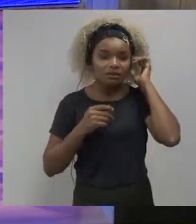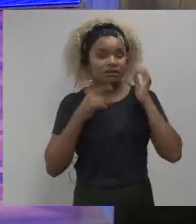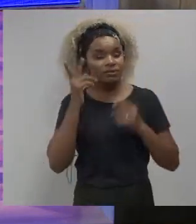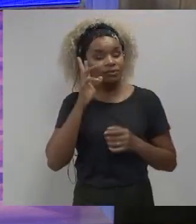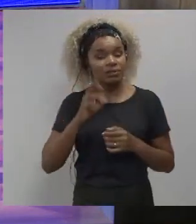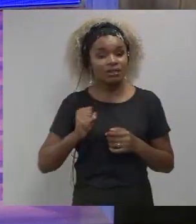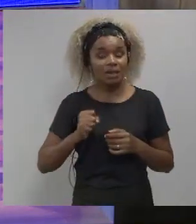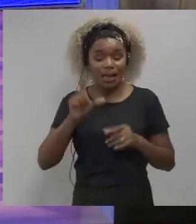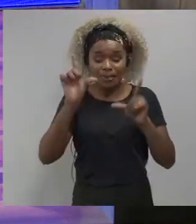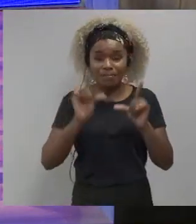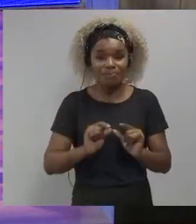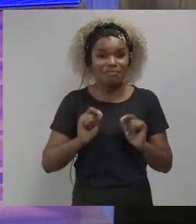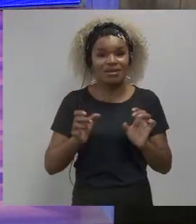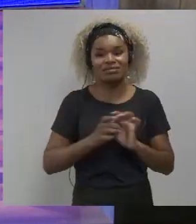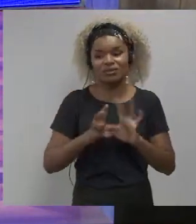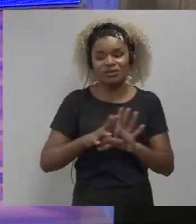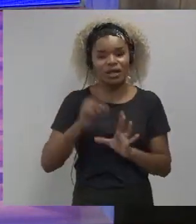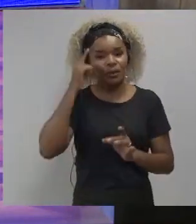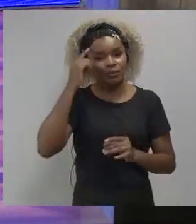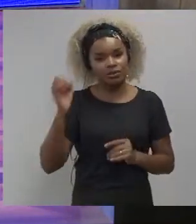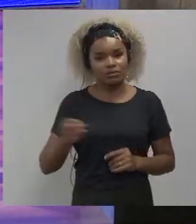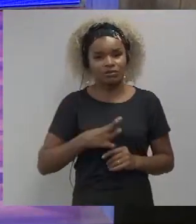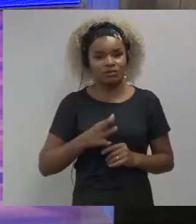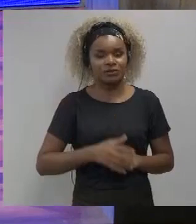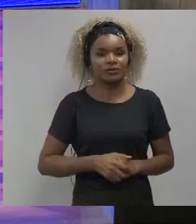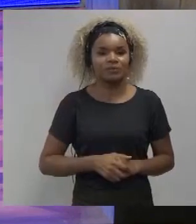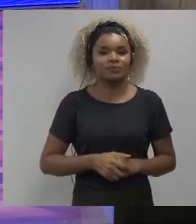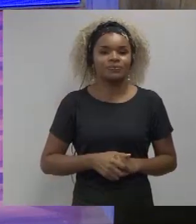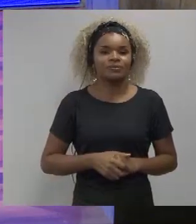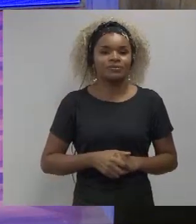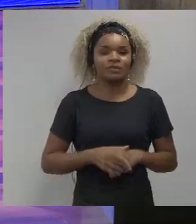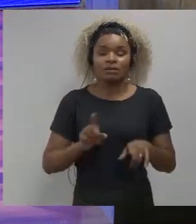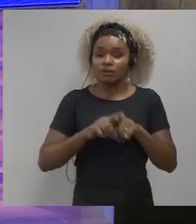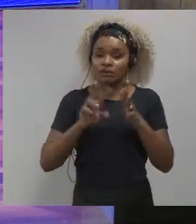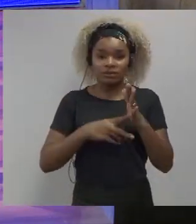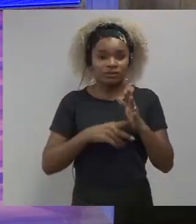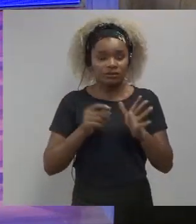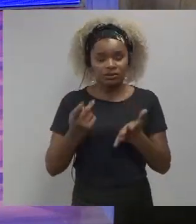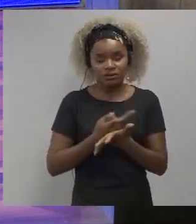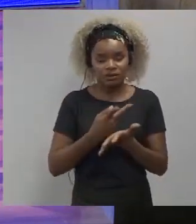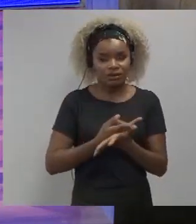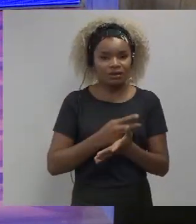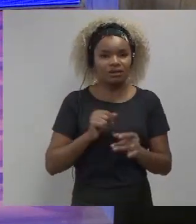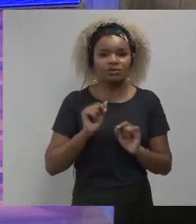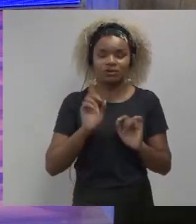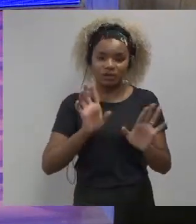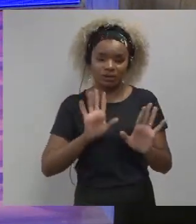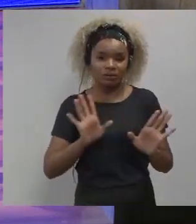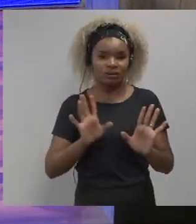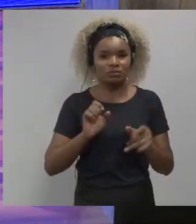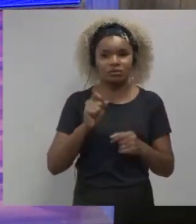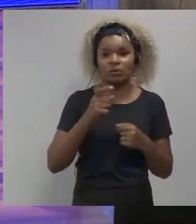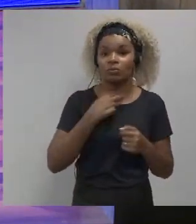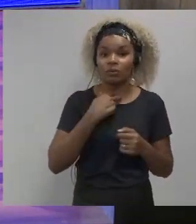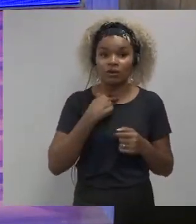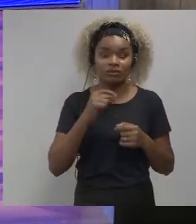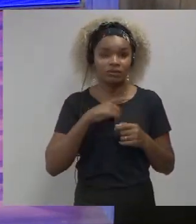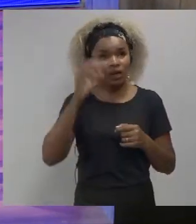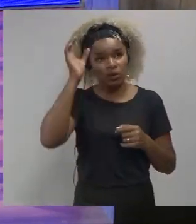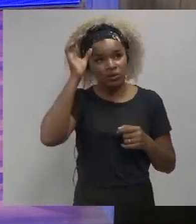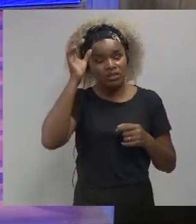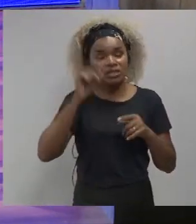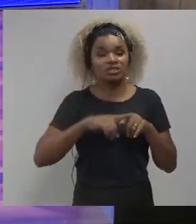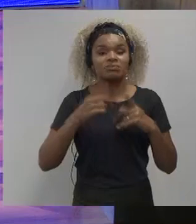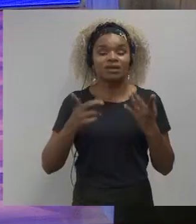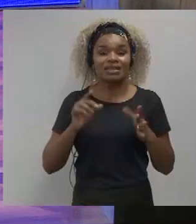innovative thinking um that's not to say we shouldn't be conscientious it was just just of interest but openness to